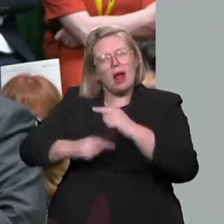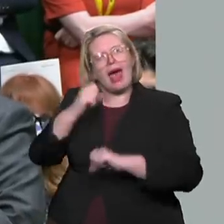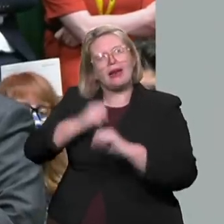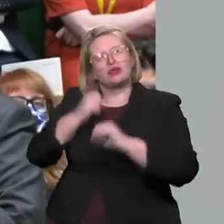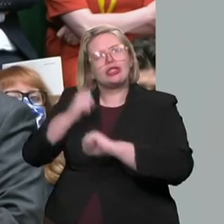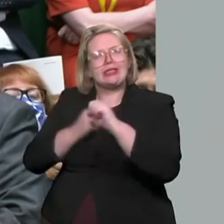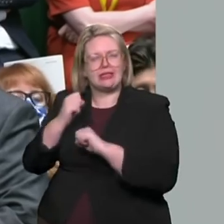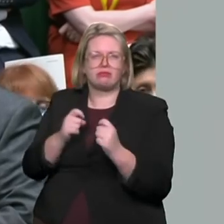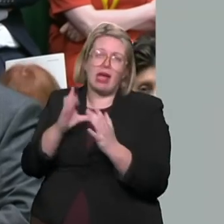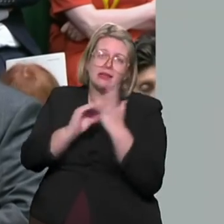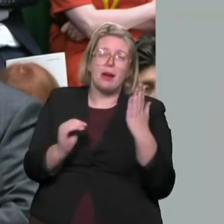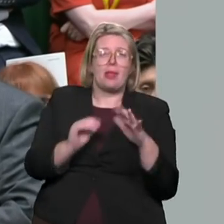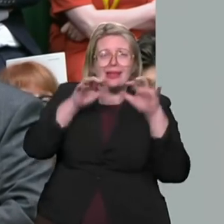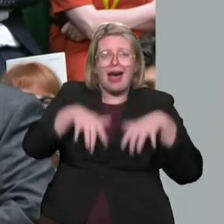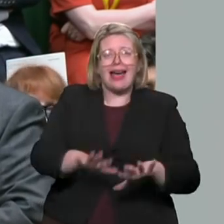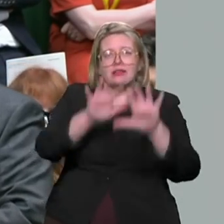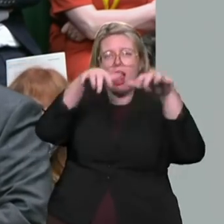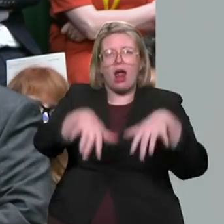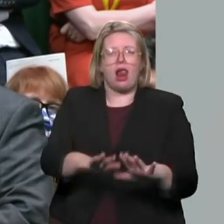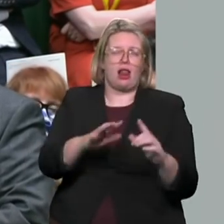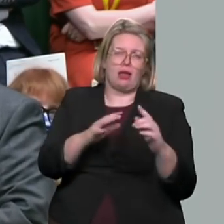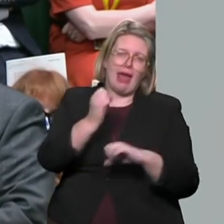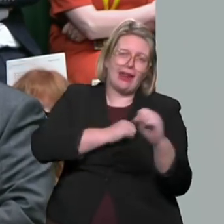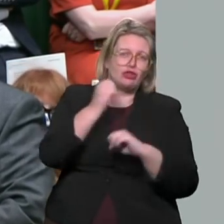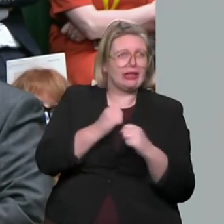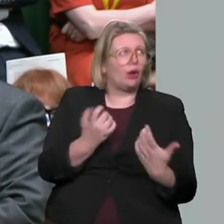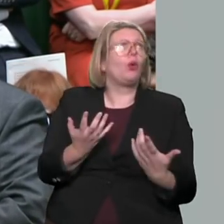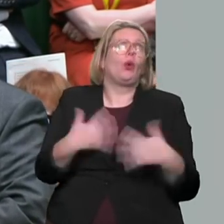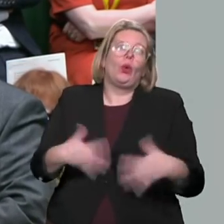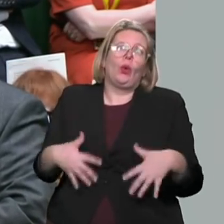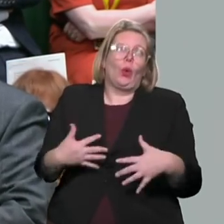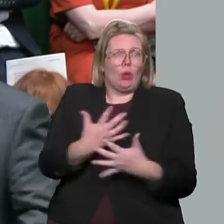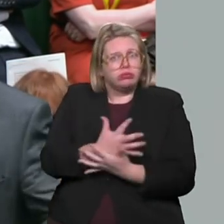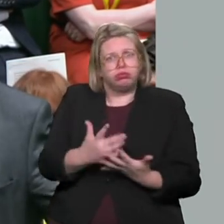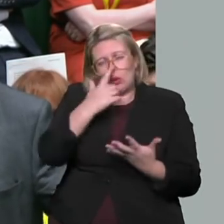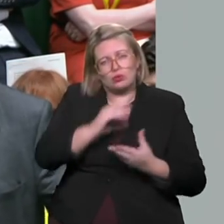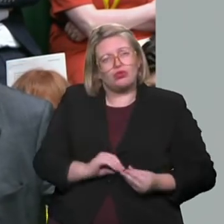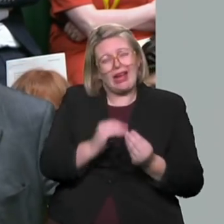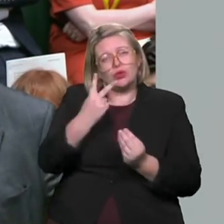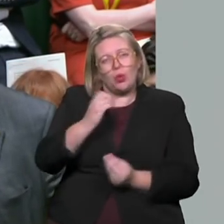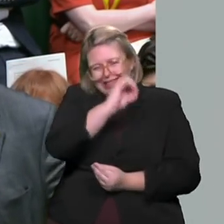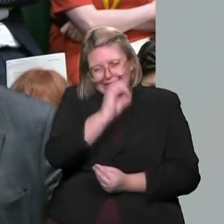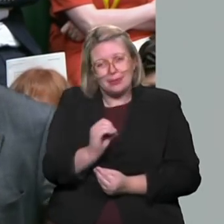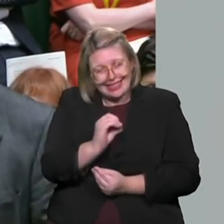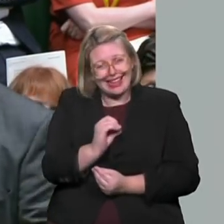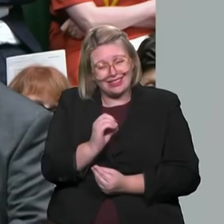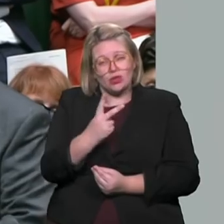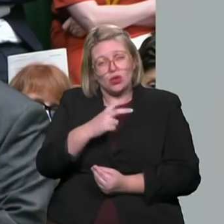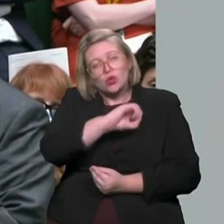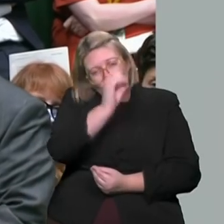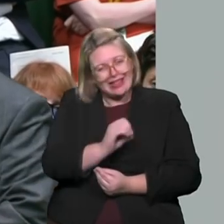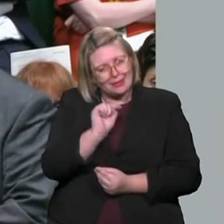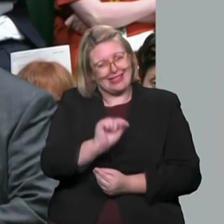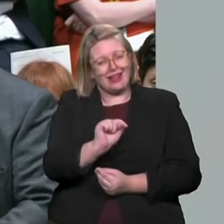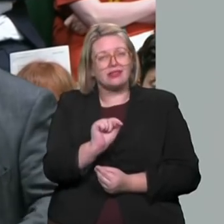energy has the potential to generate 20 per cent of UK generation capacity, exactly the same, Prime Minister, as